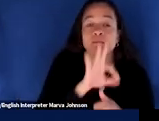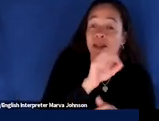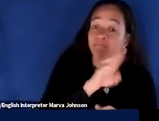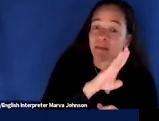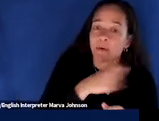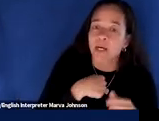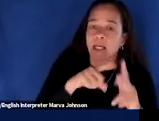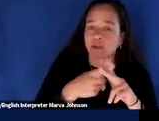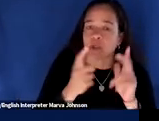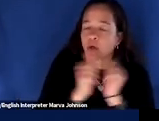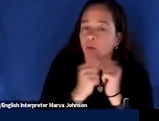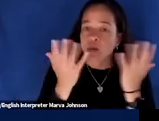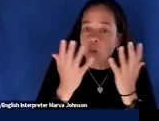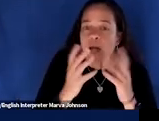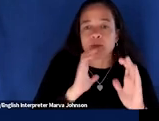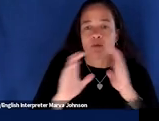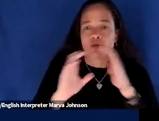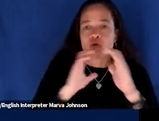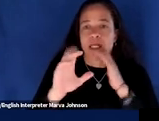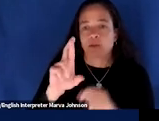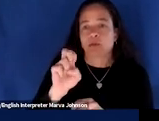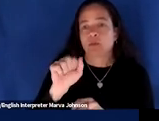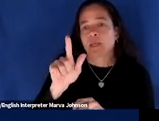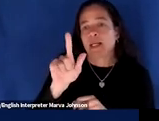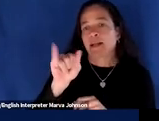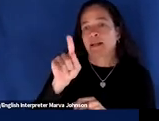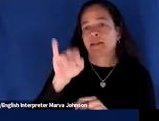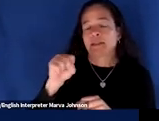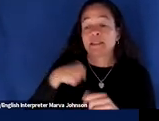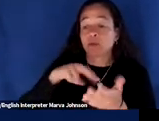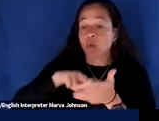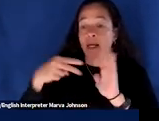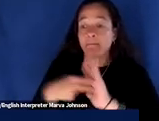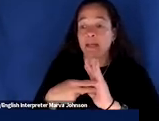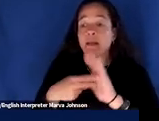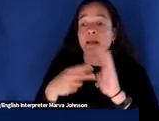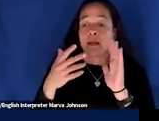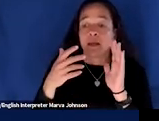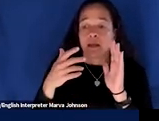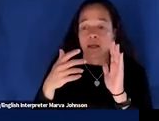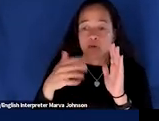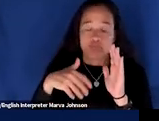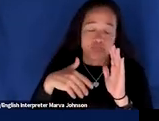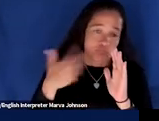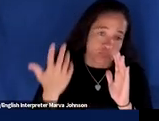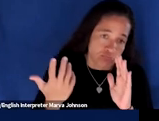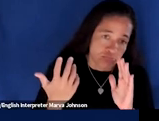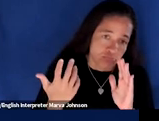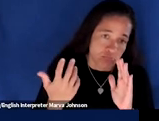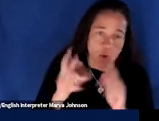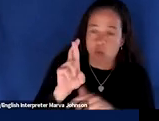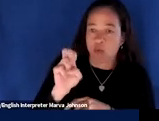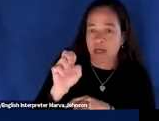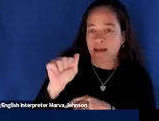call communication realities and what do i mean by communication realities i'm basically talking about